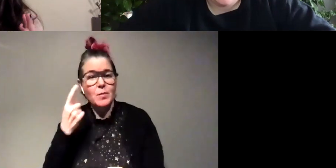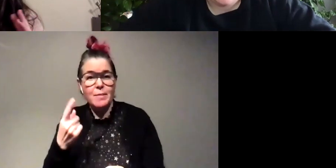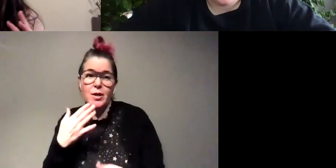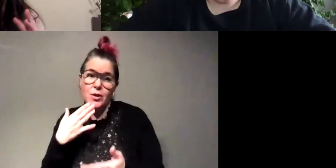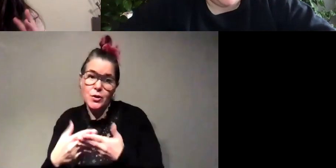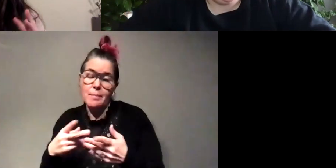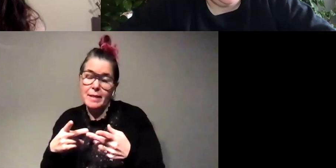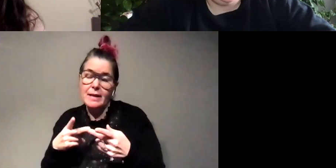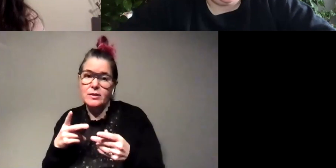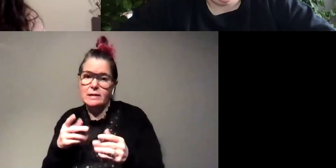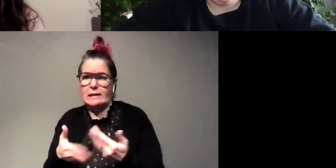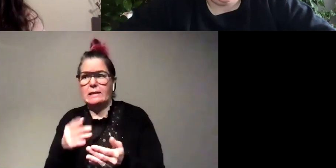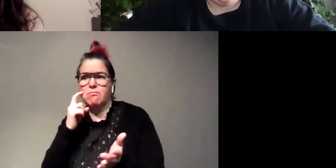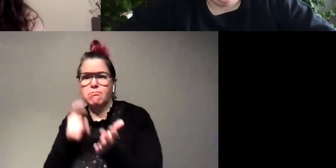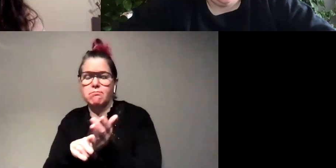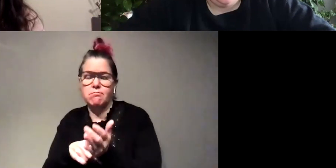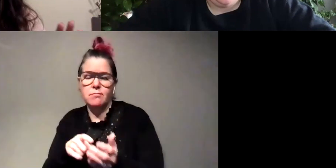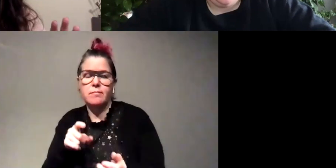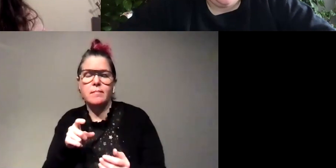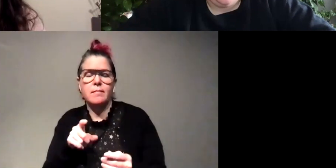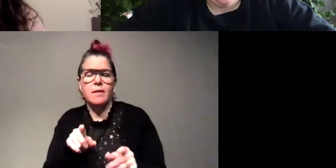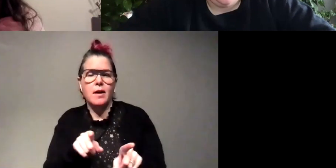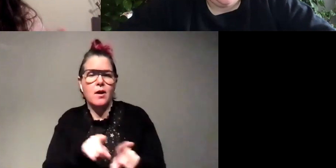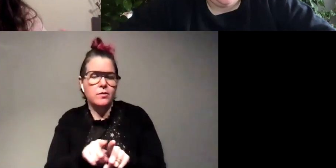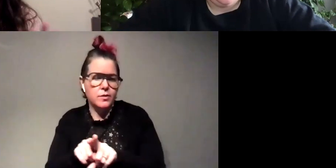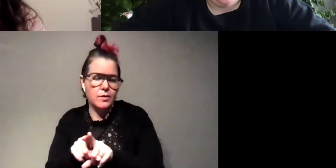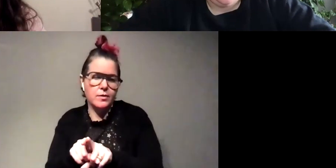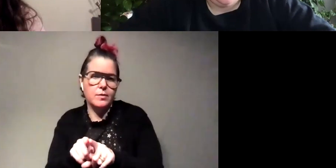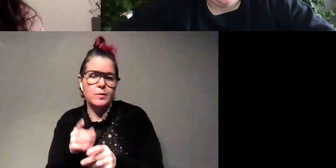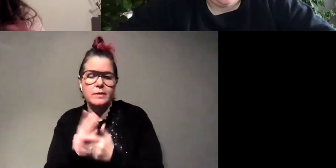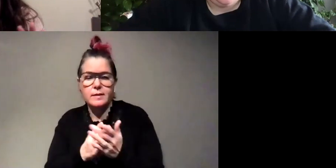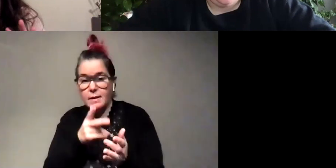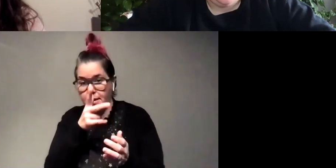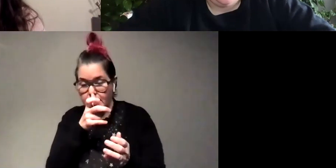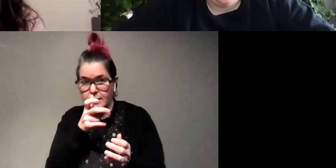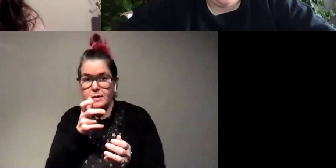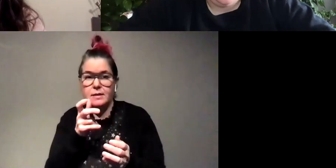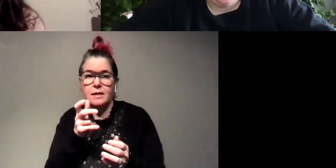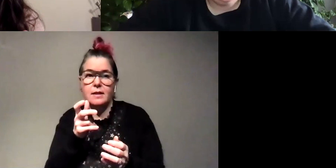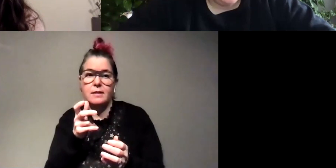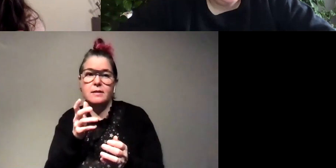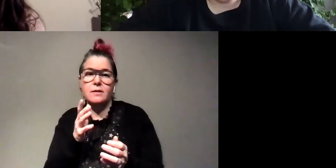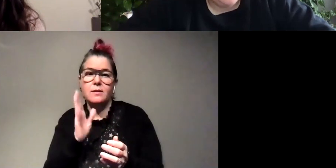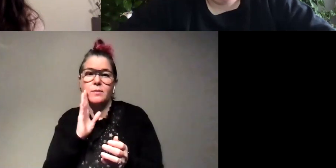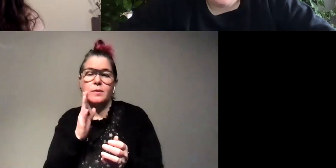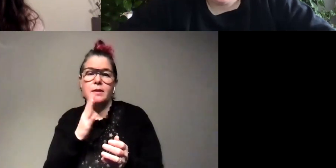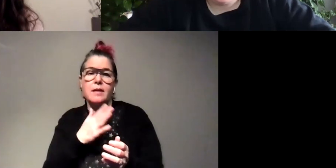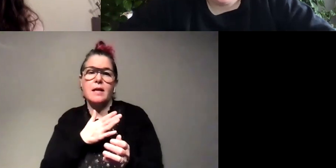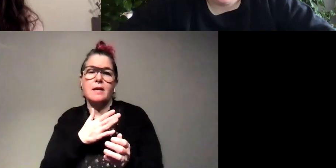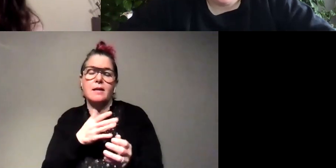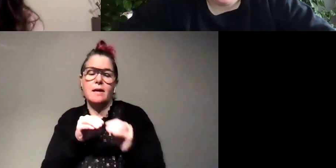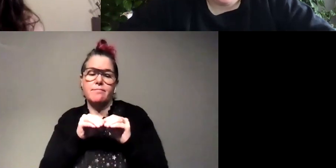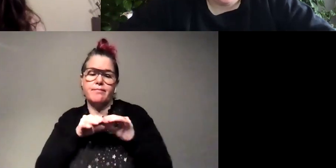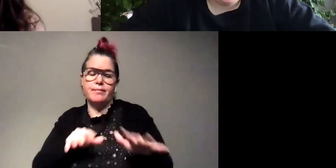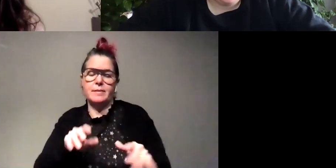noticed and then two some insects will emit aggregation pheromones and so instead of